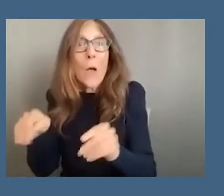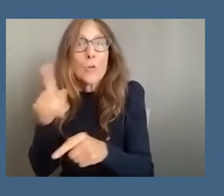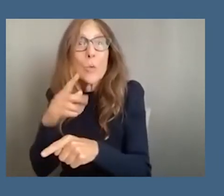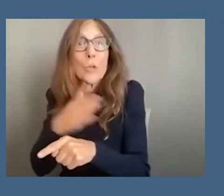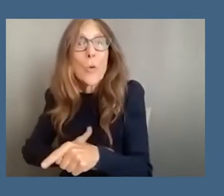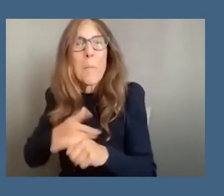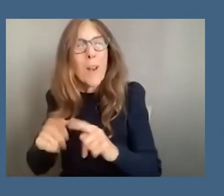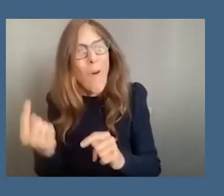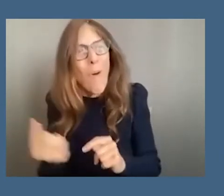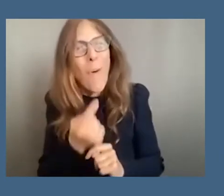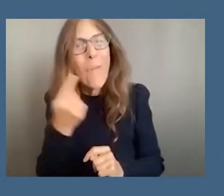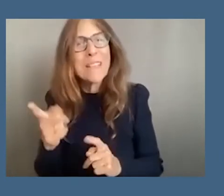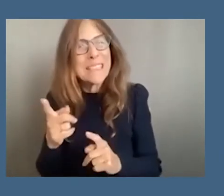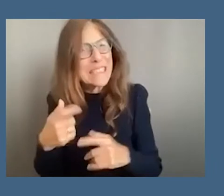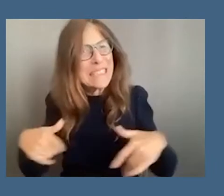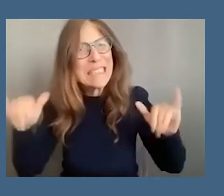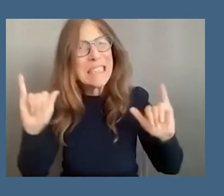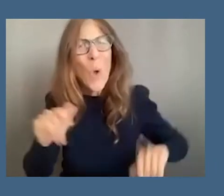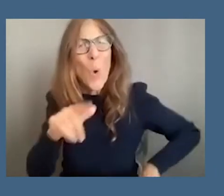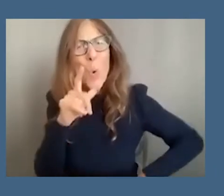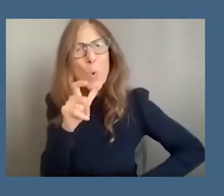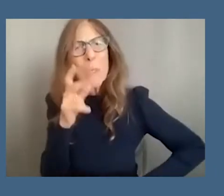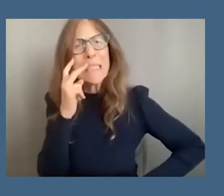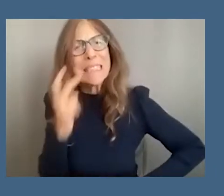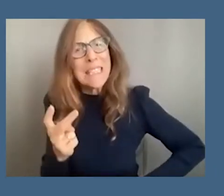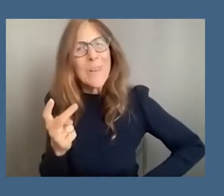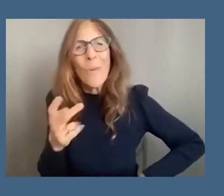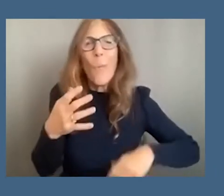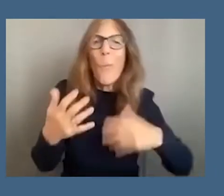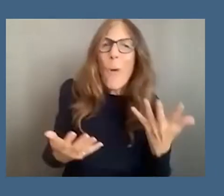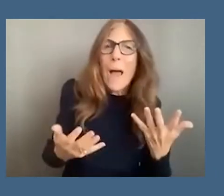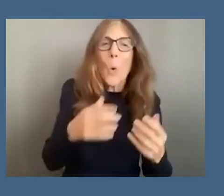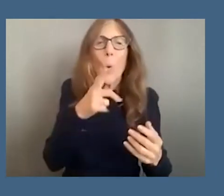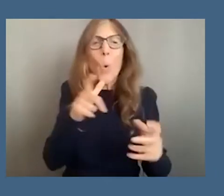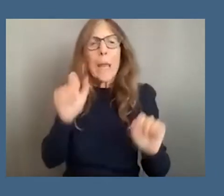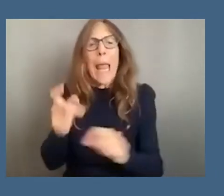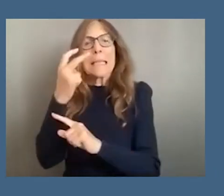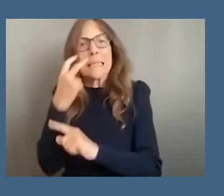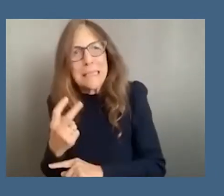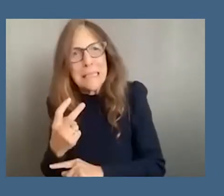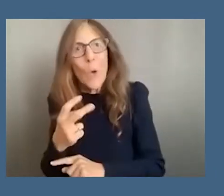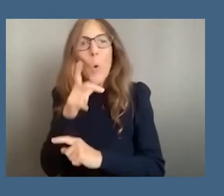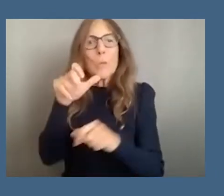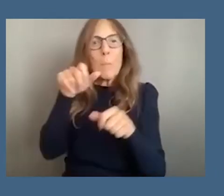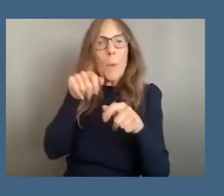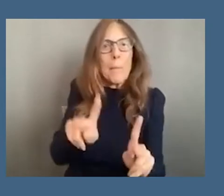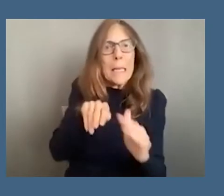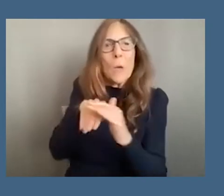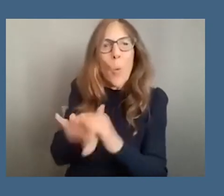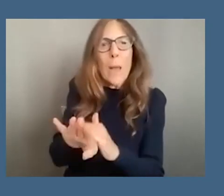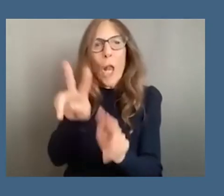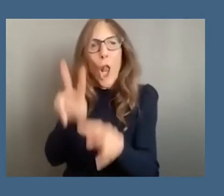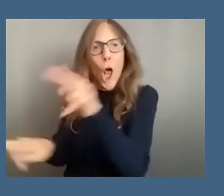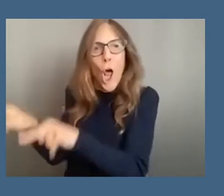tension is who who is being showed what who can see who's allowed in what gets